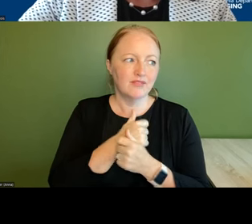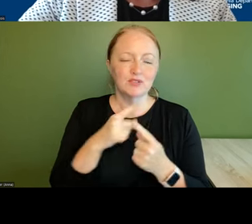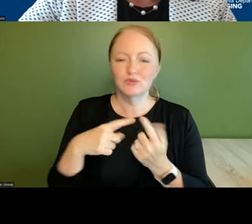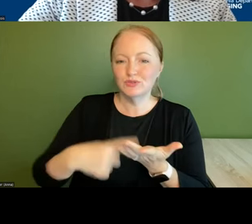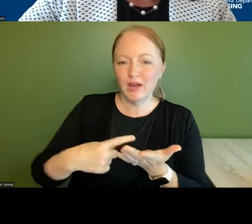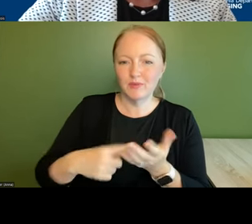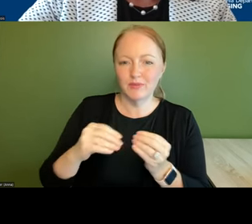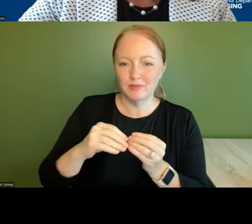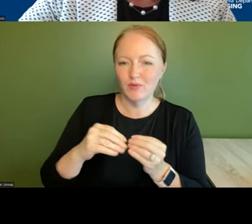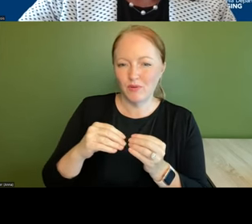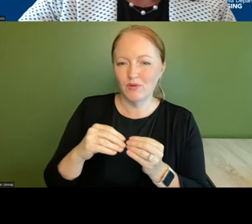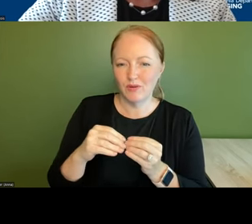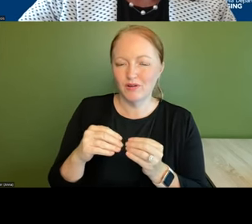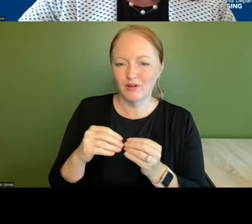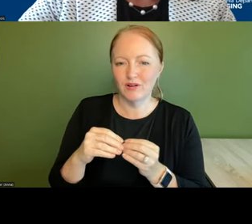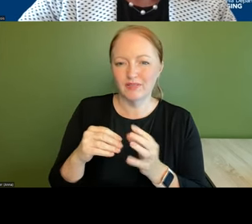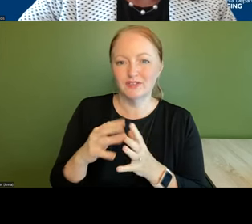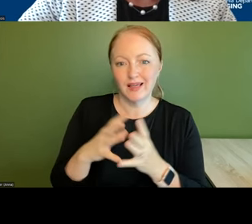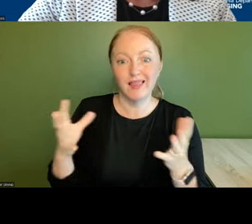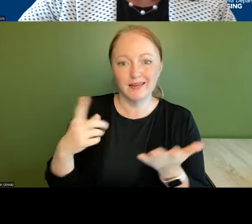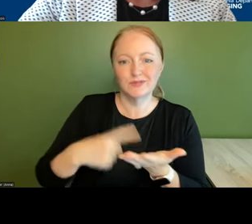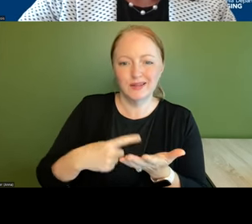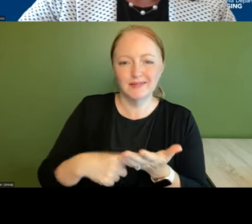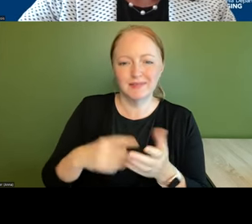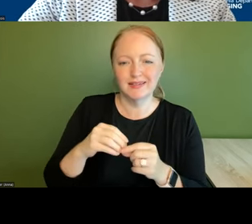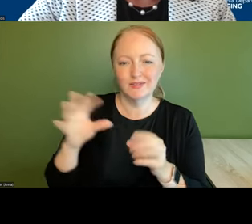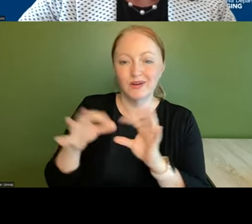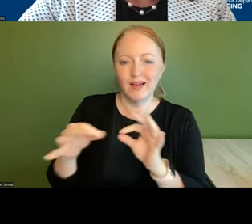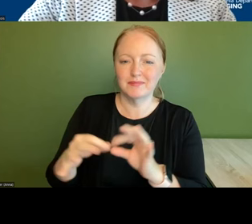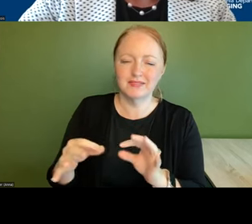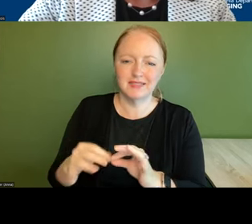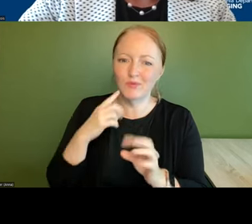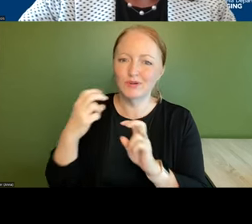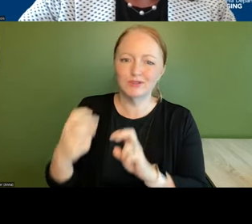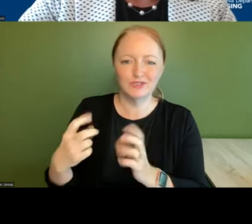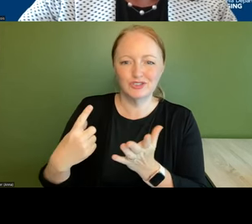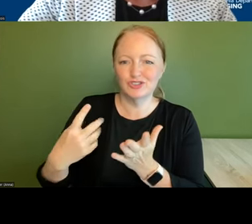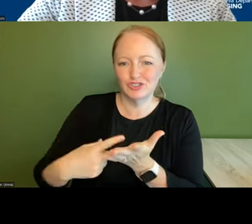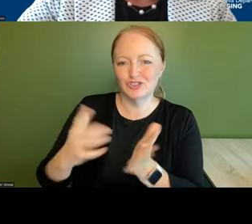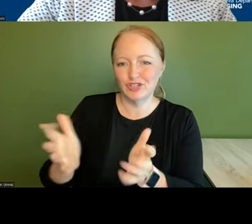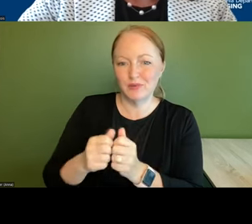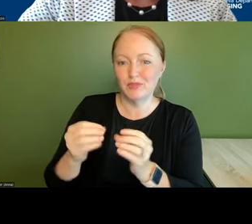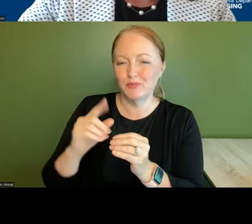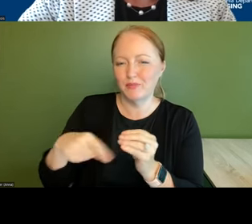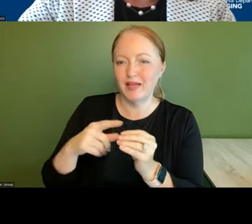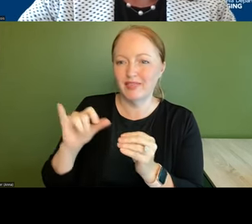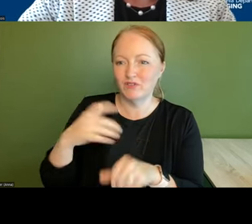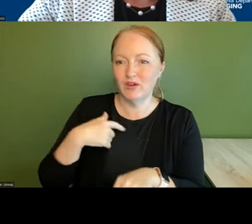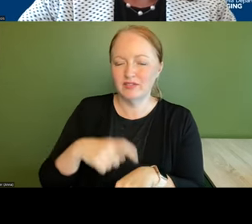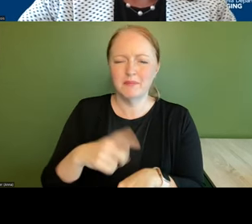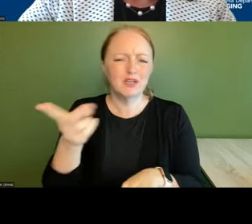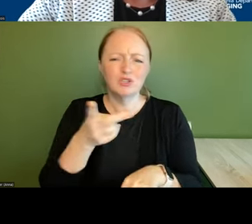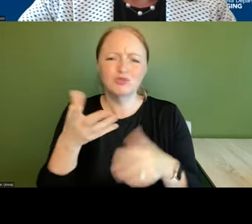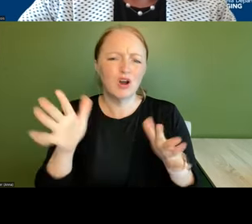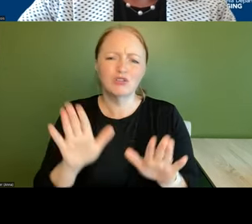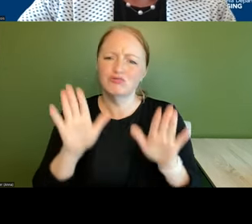you more um there's there's a lot to talk about in your comments there and it would be great to chat with you more about this if you have time but you two have already